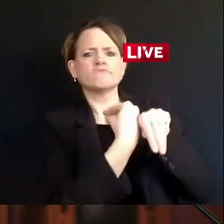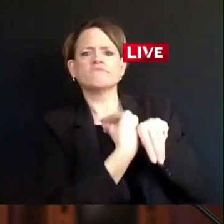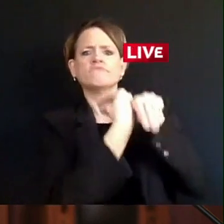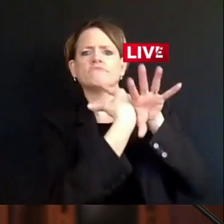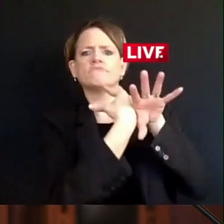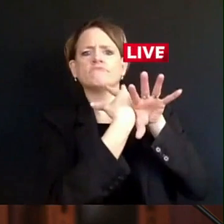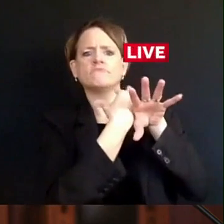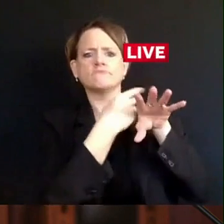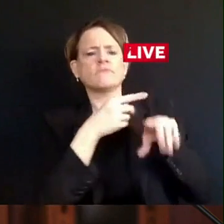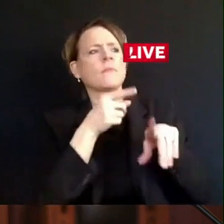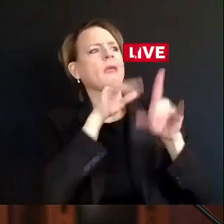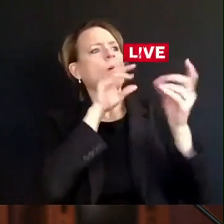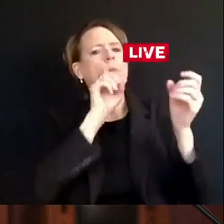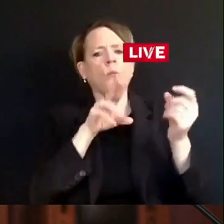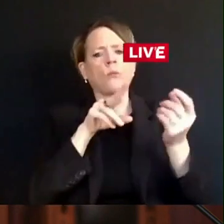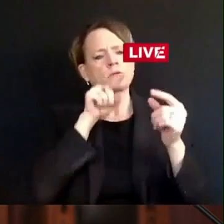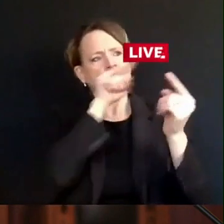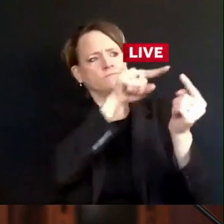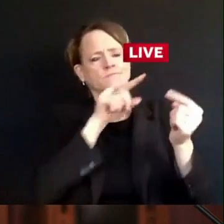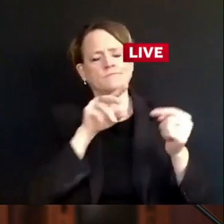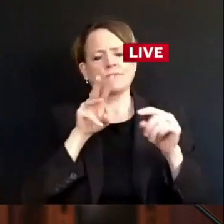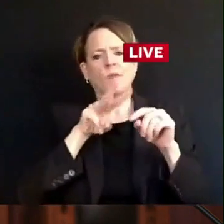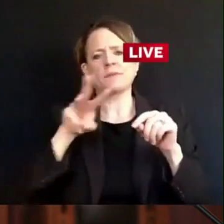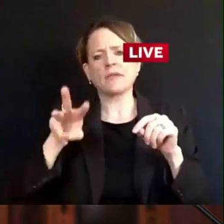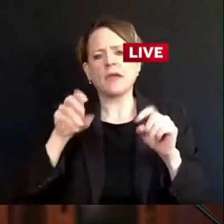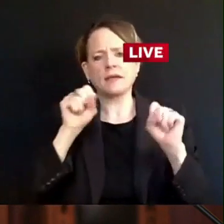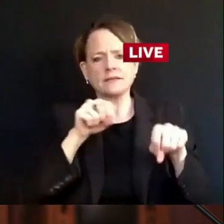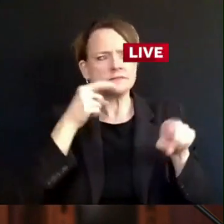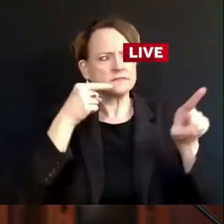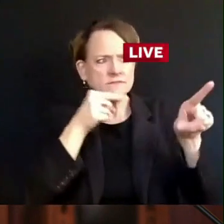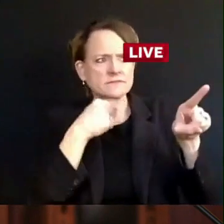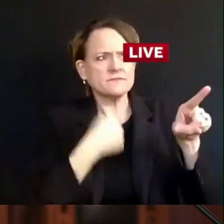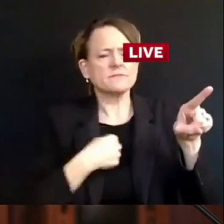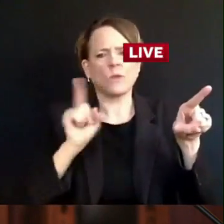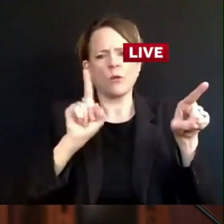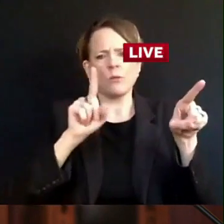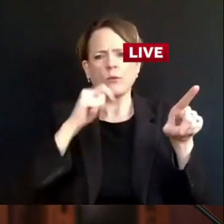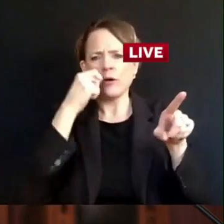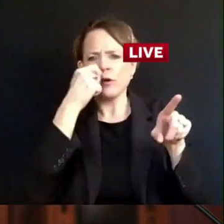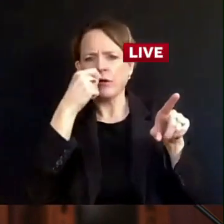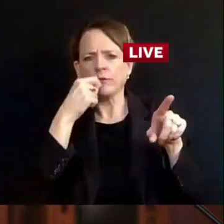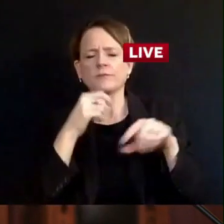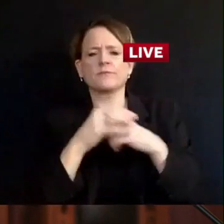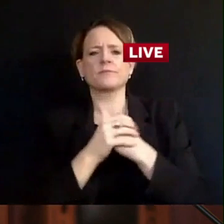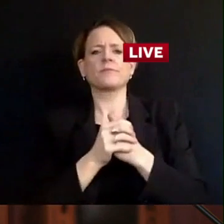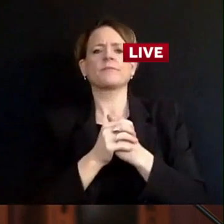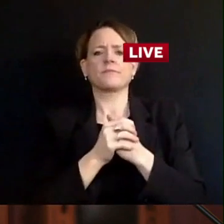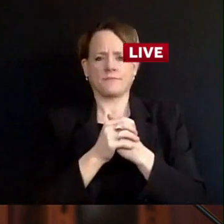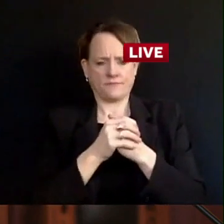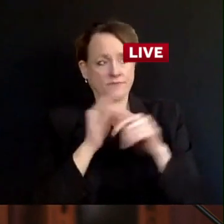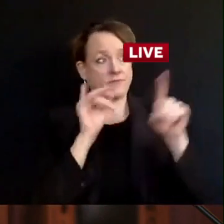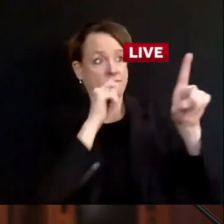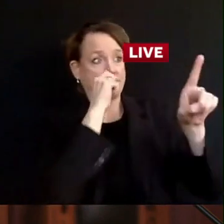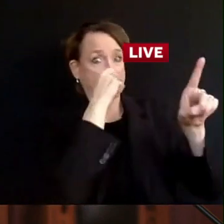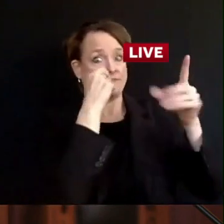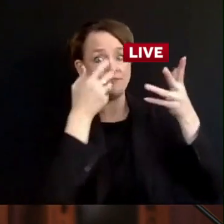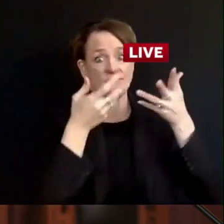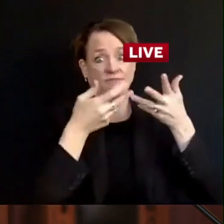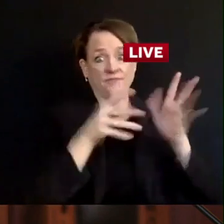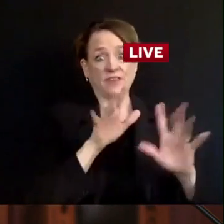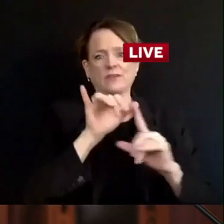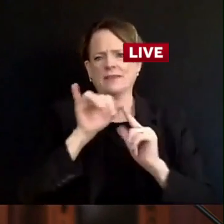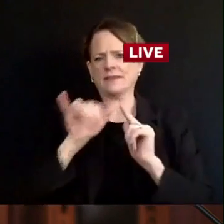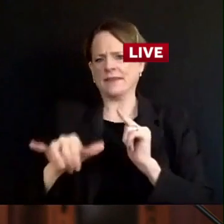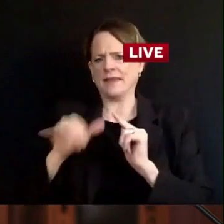results. Isolate if you test positive, and please notify your close contacts to encourage them to get